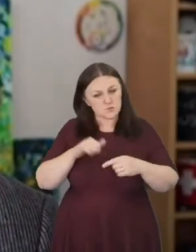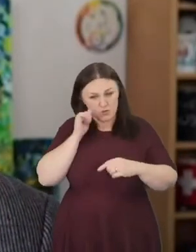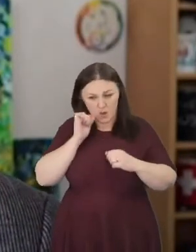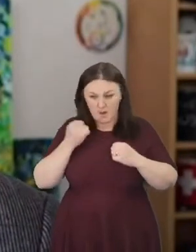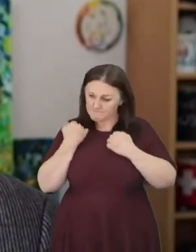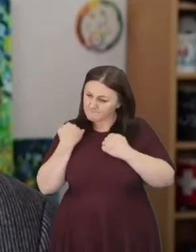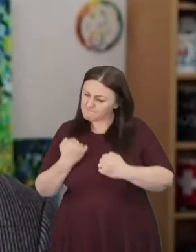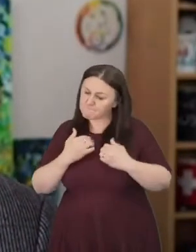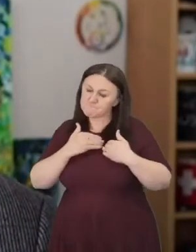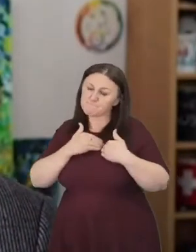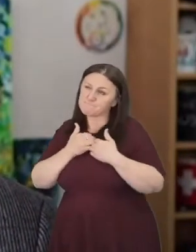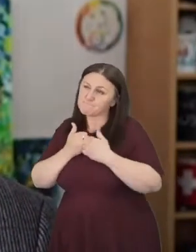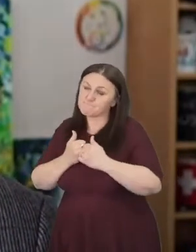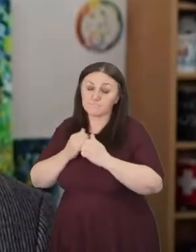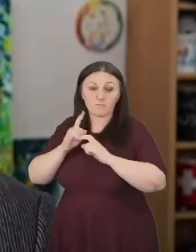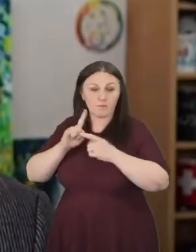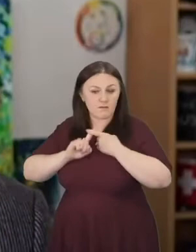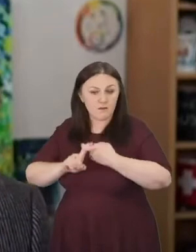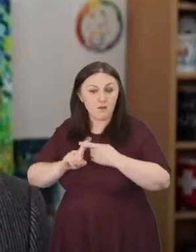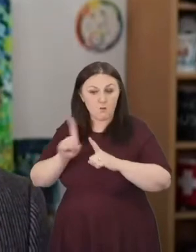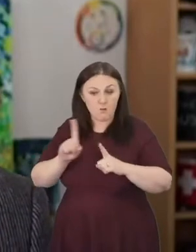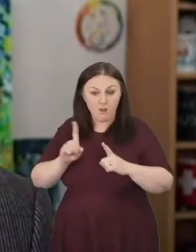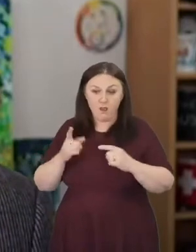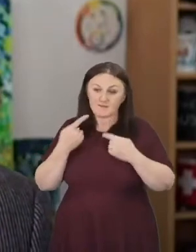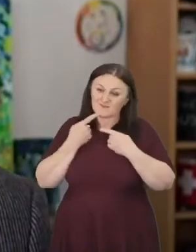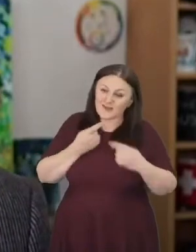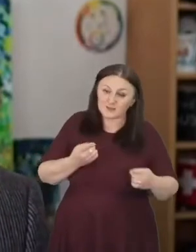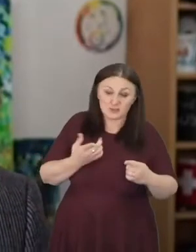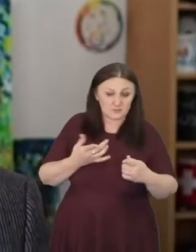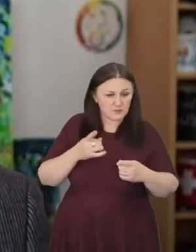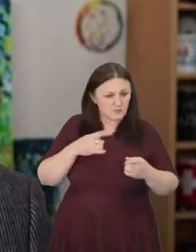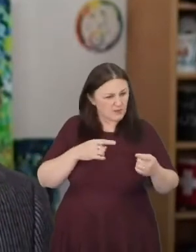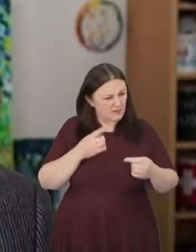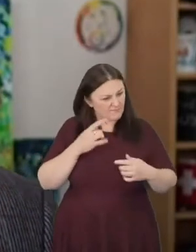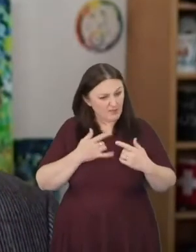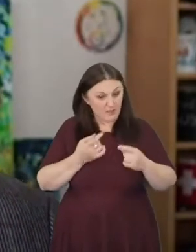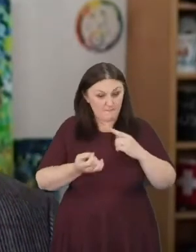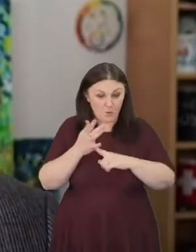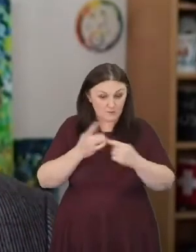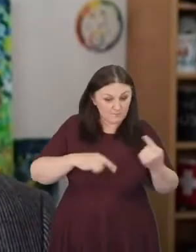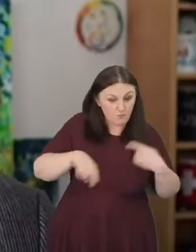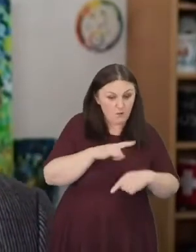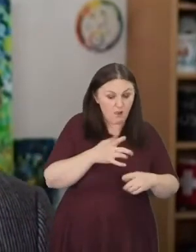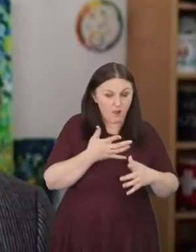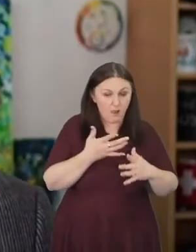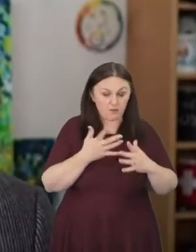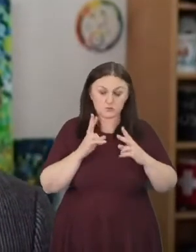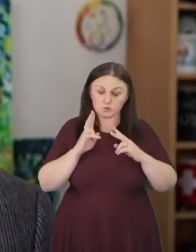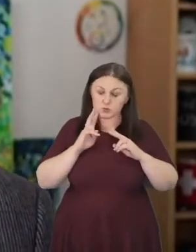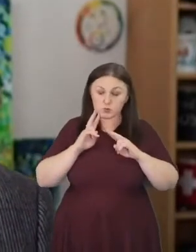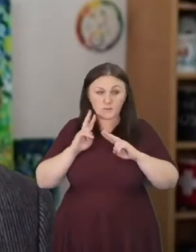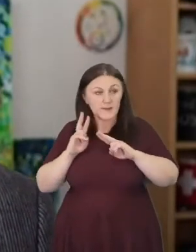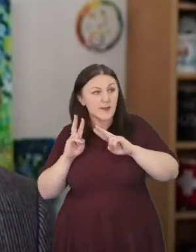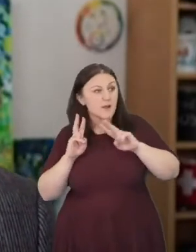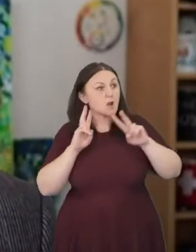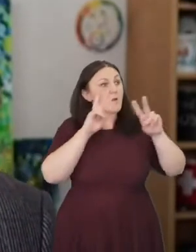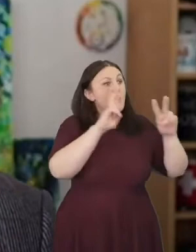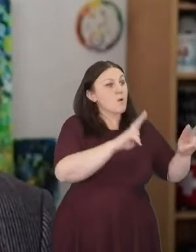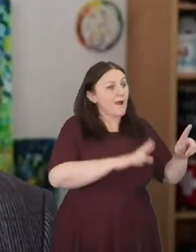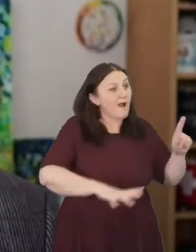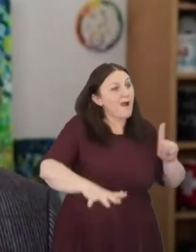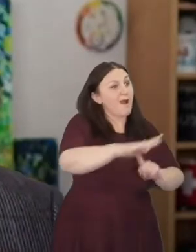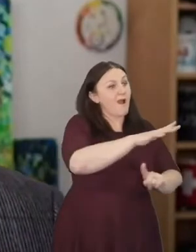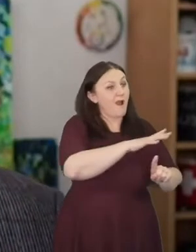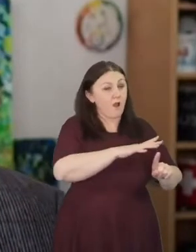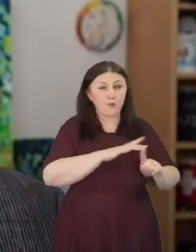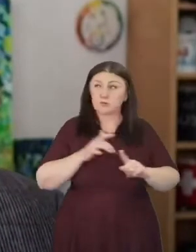I believe that it's important for us as a movement to be absolutely outward looking in proclamation of the gospel